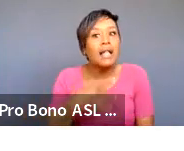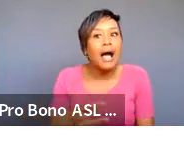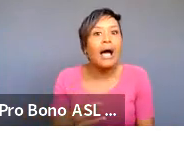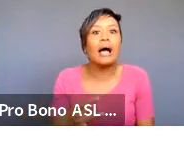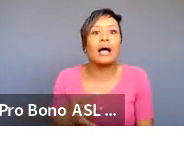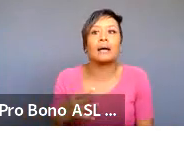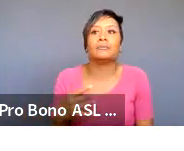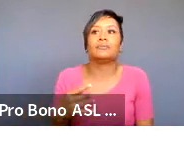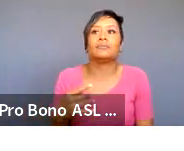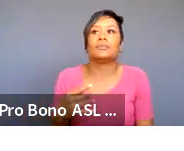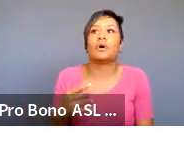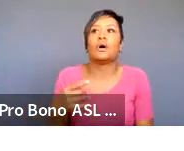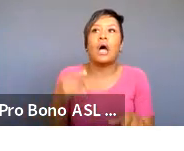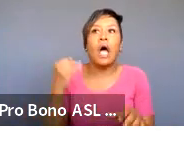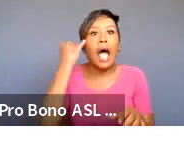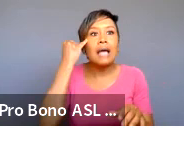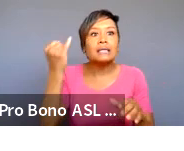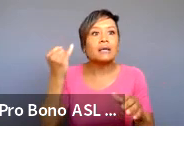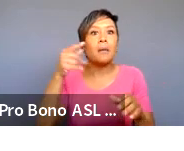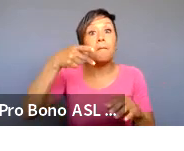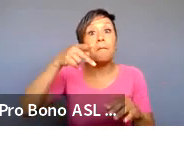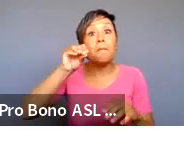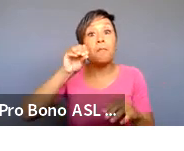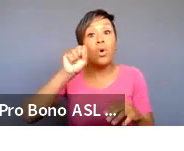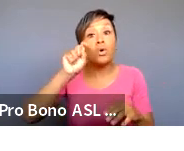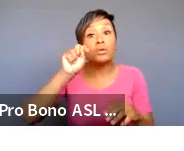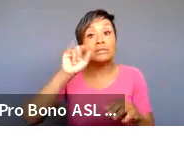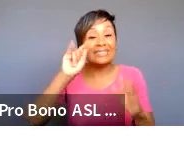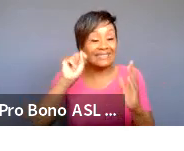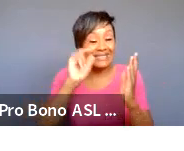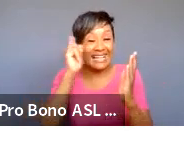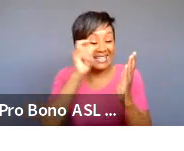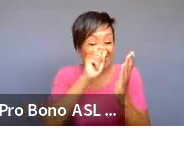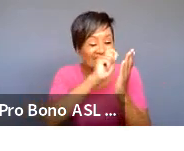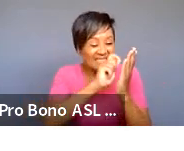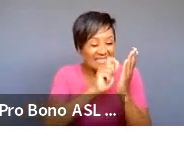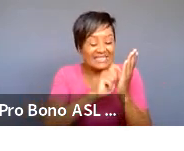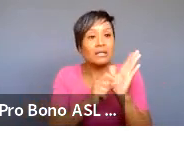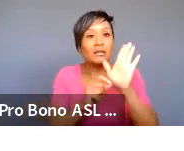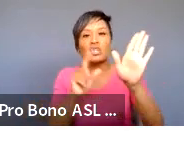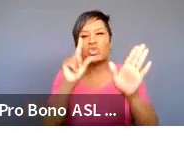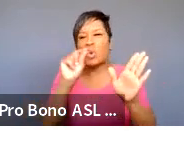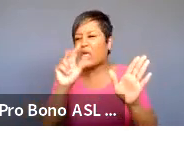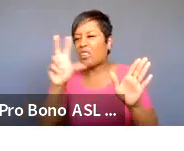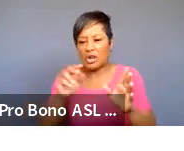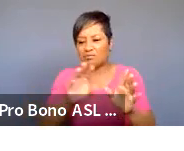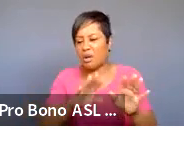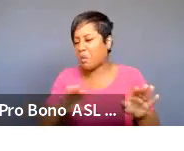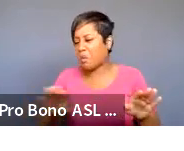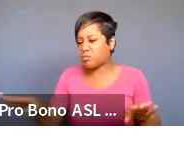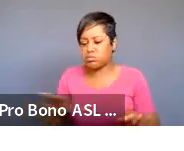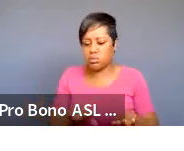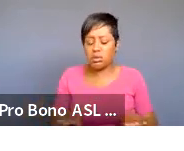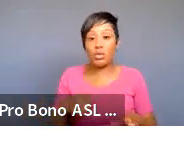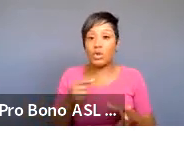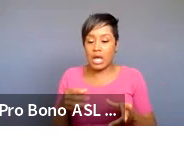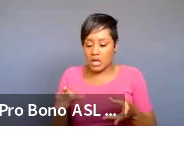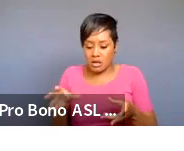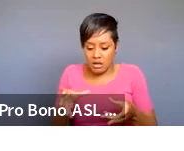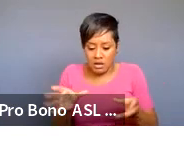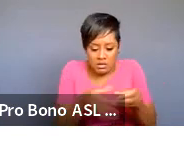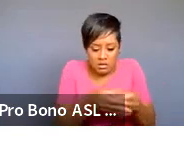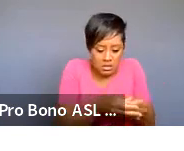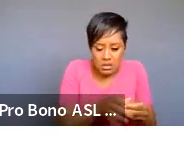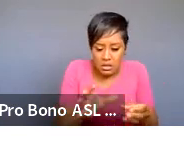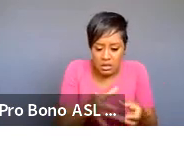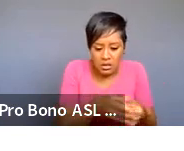write down ideas on post-its and then i've got 20 30 post-its and then i start putting them together in groups and piles and i'm like